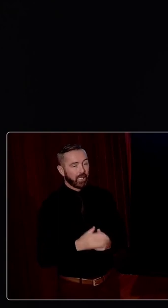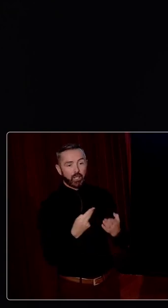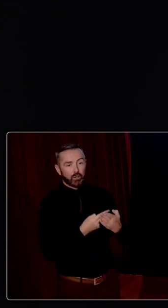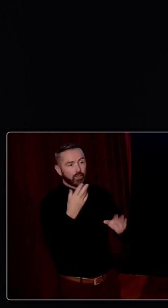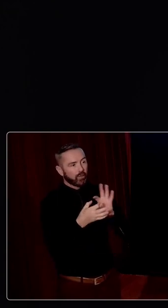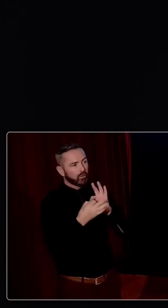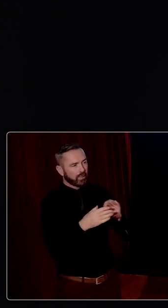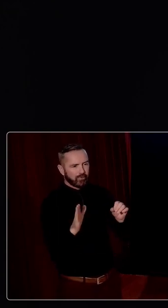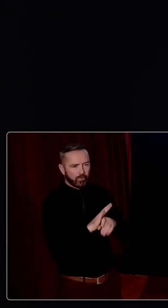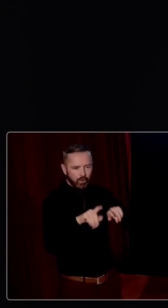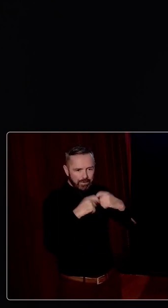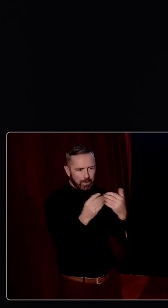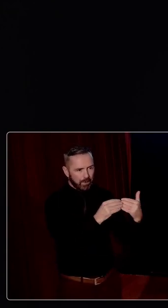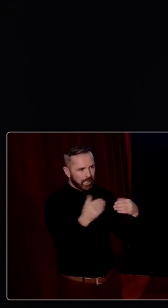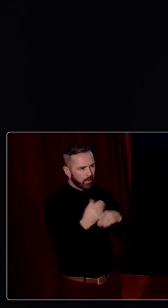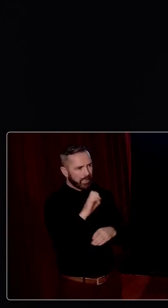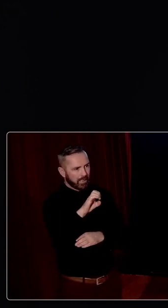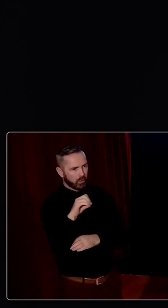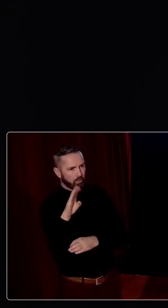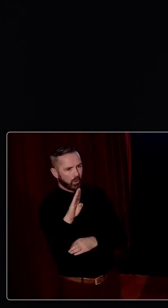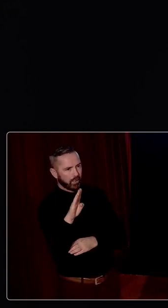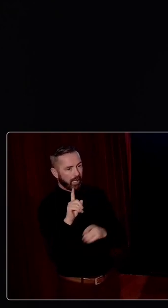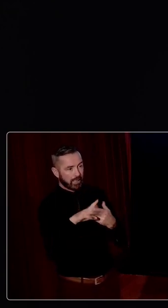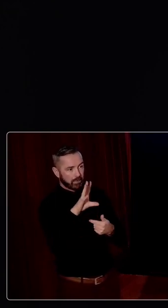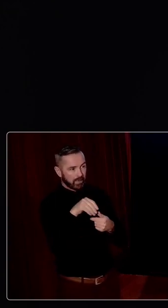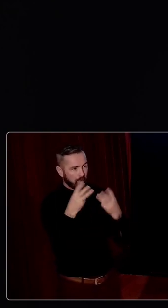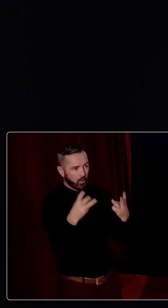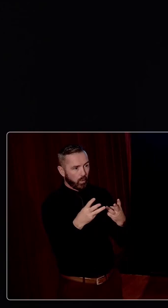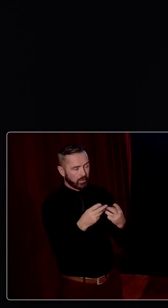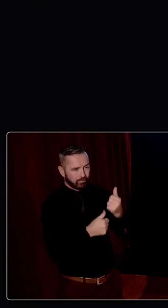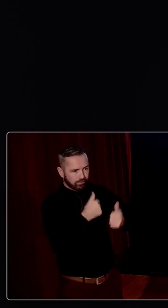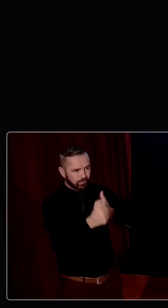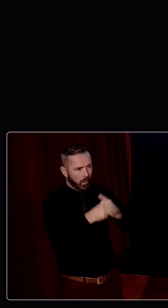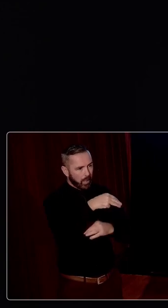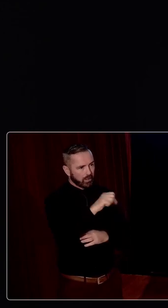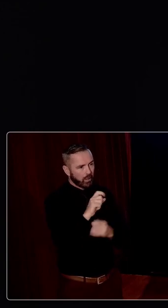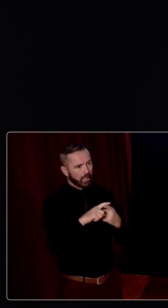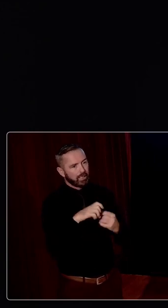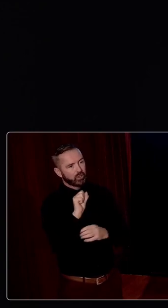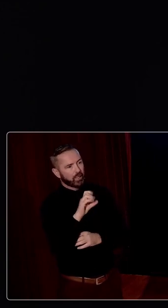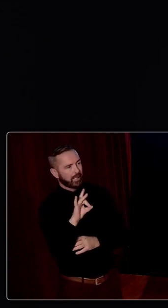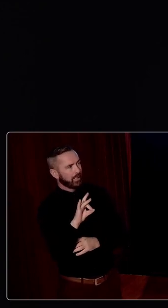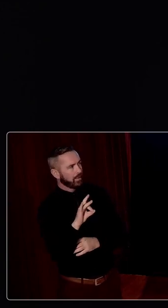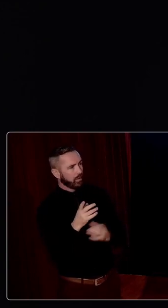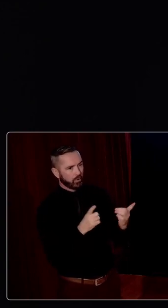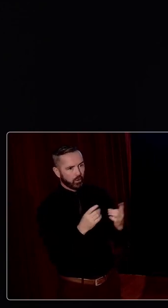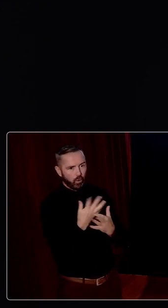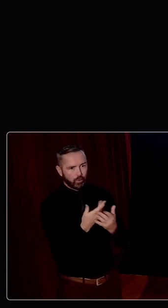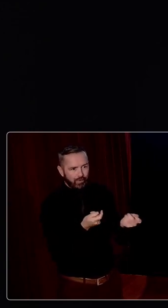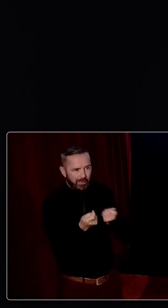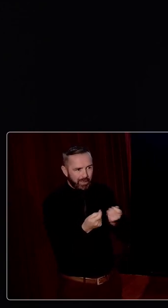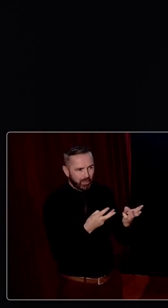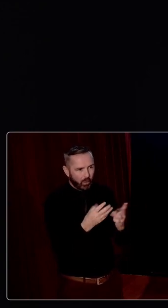Relations there's a whole team led by Eilish O'Brien and in particular I want to pay tribute to Mary Staunton and Sinead Kelly who did so much administrative